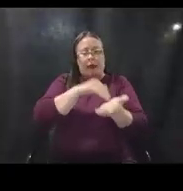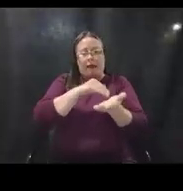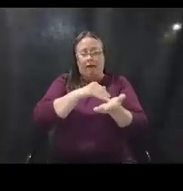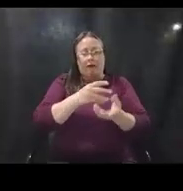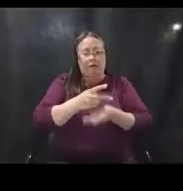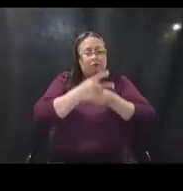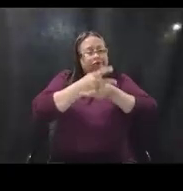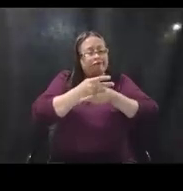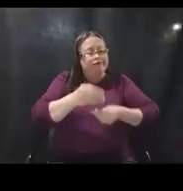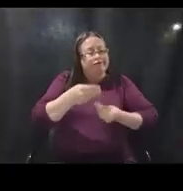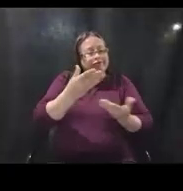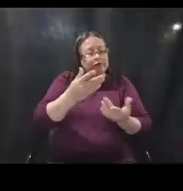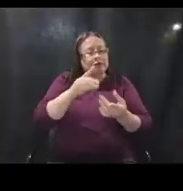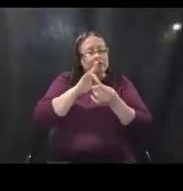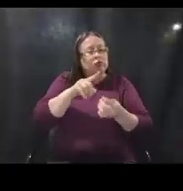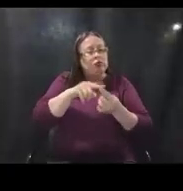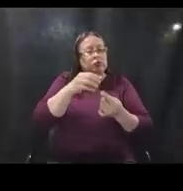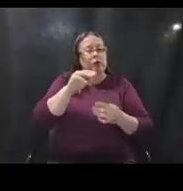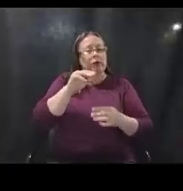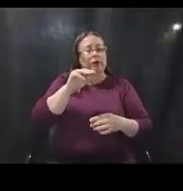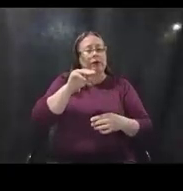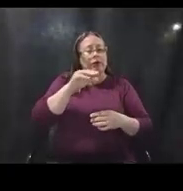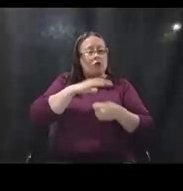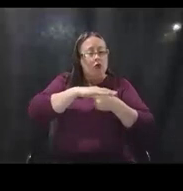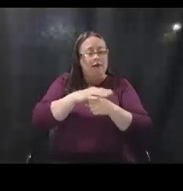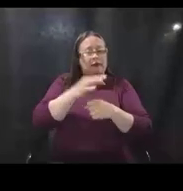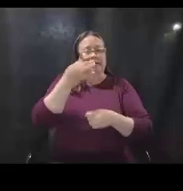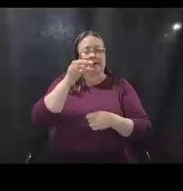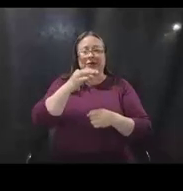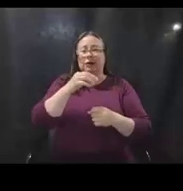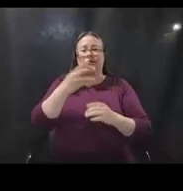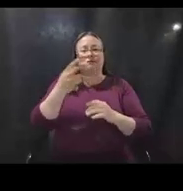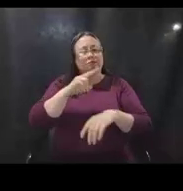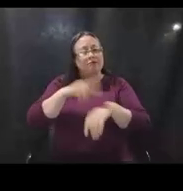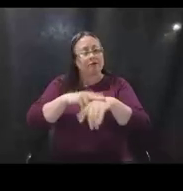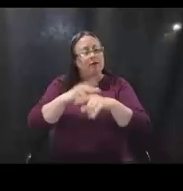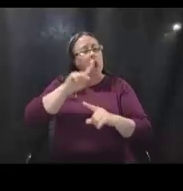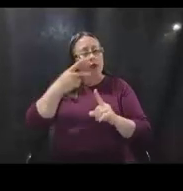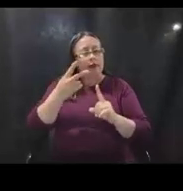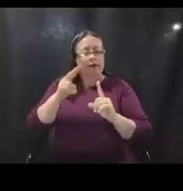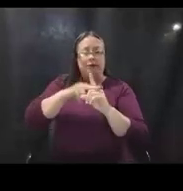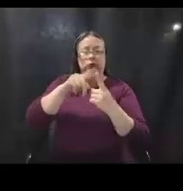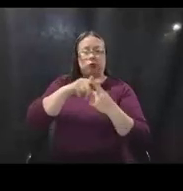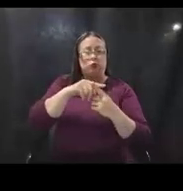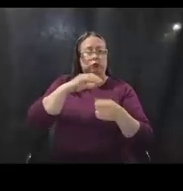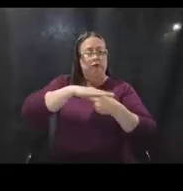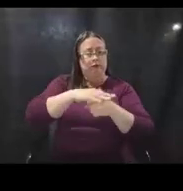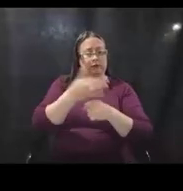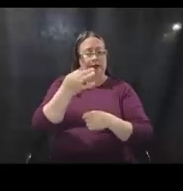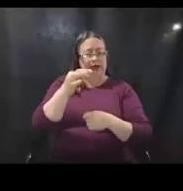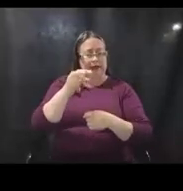COVID-19. Um, and of course, this policy is only applicable to COVID-19 declarations. And next slide.